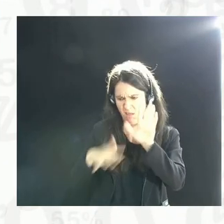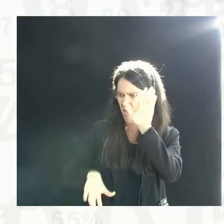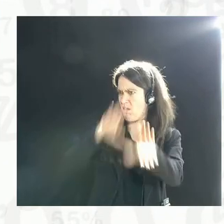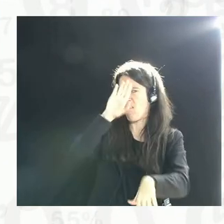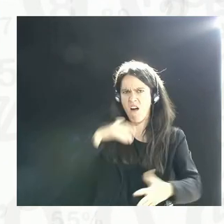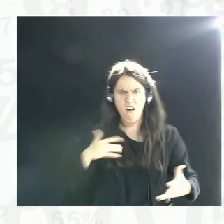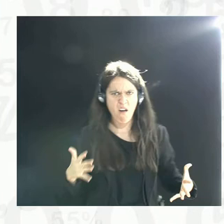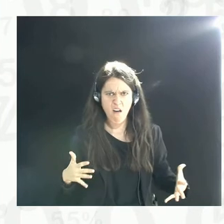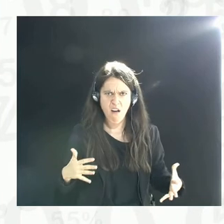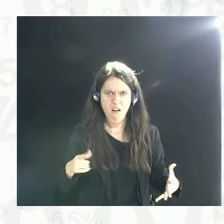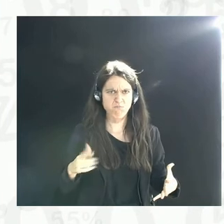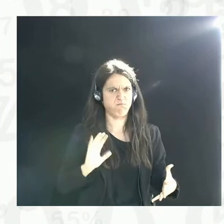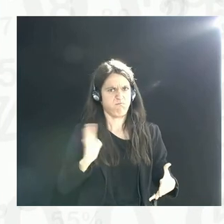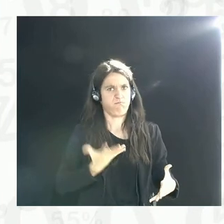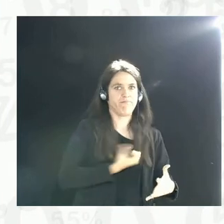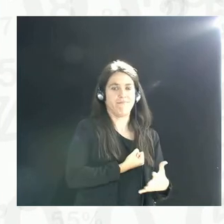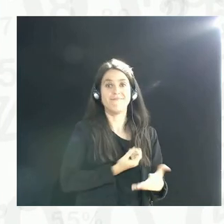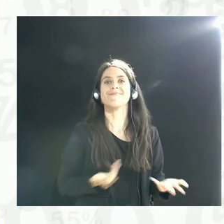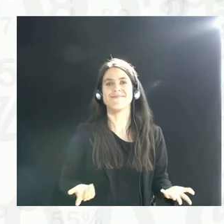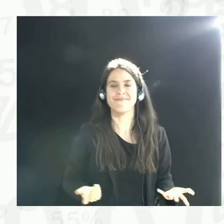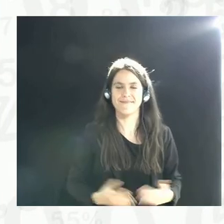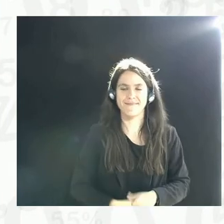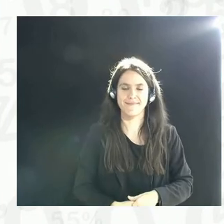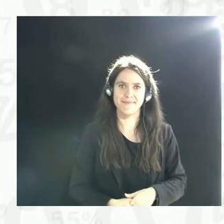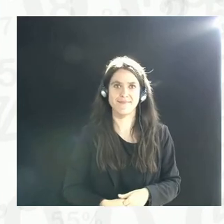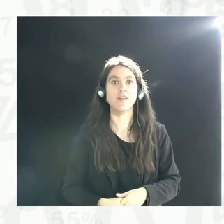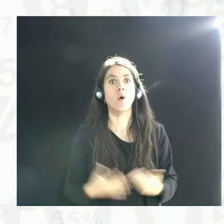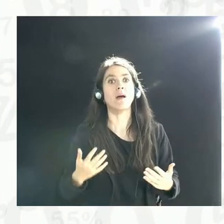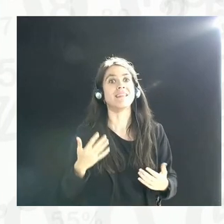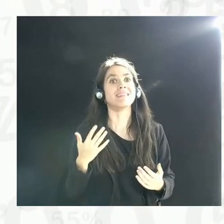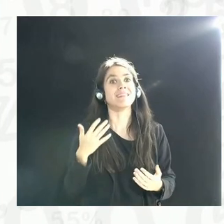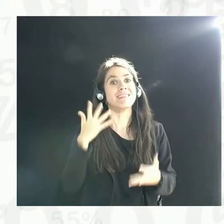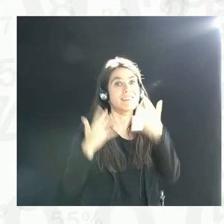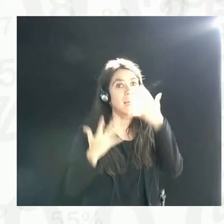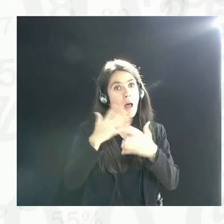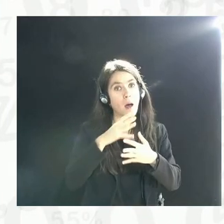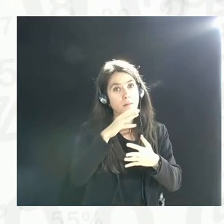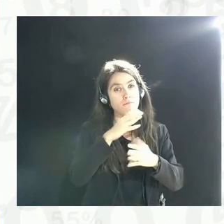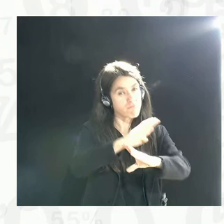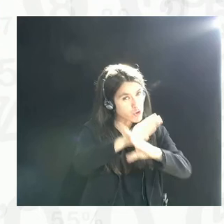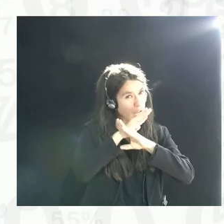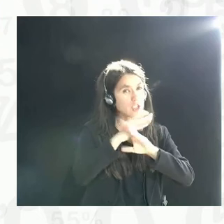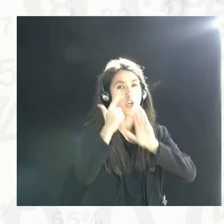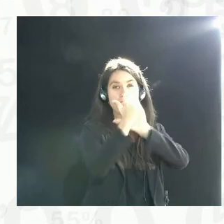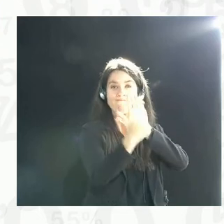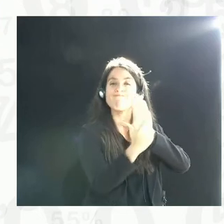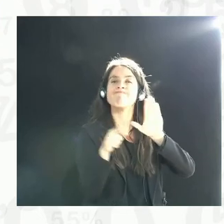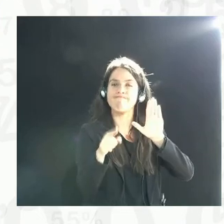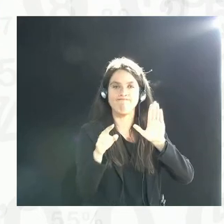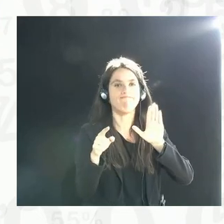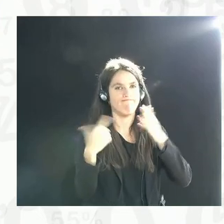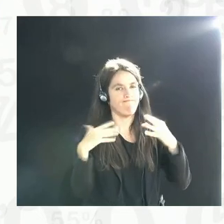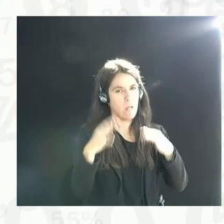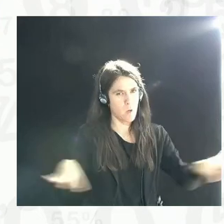in the digital economy? And here I think data protection legislation is important to actually prevent harms from occurring to